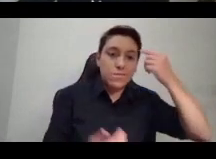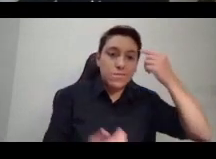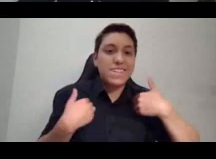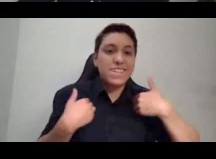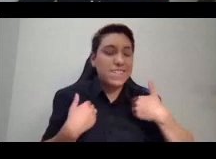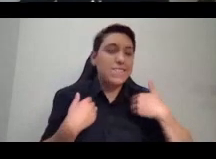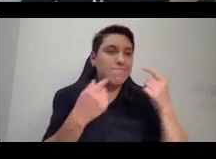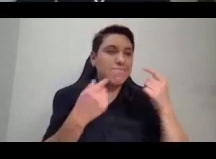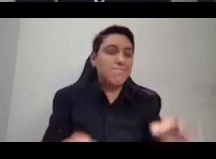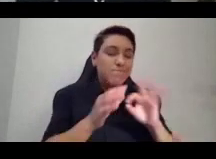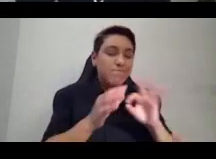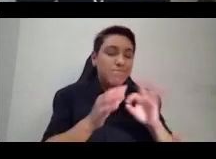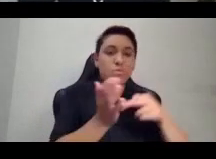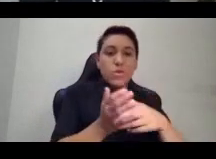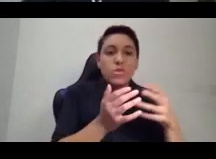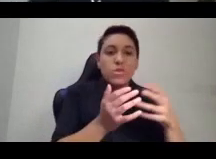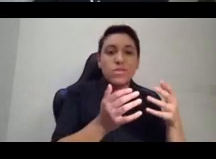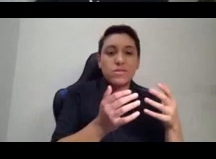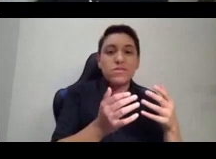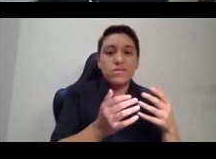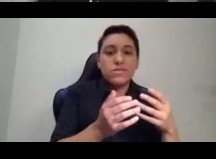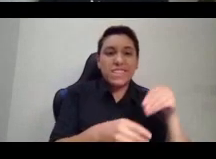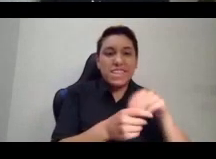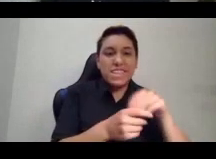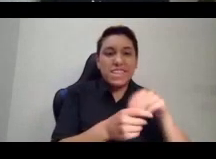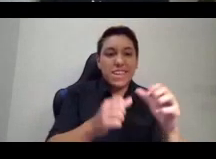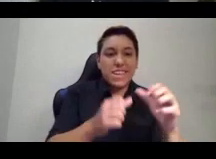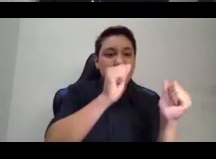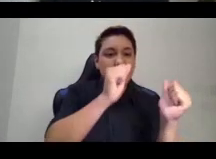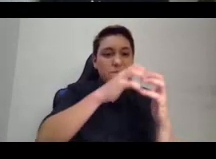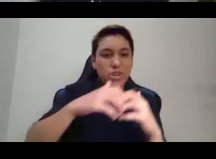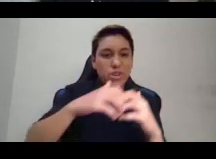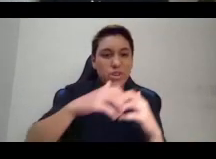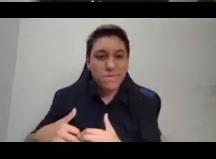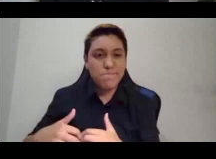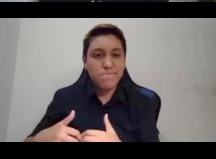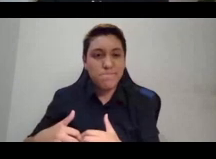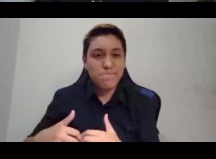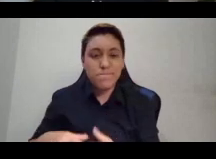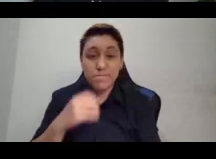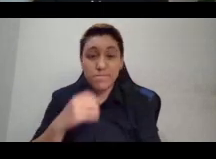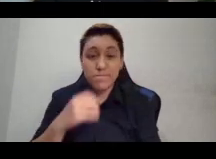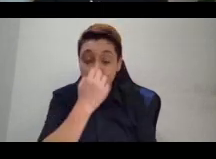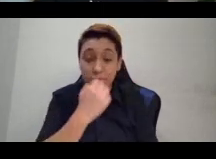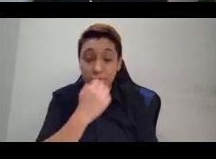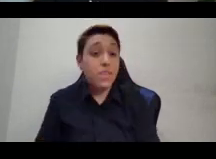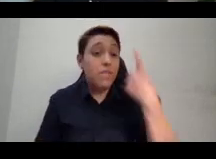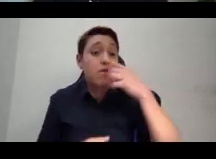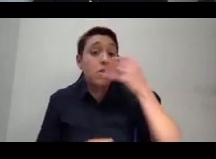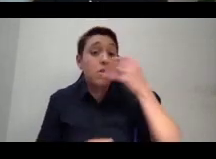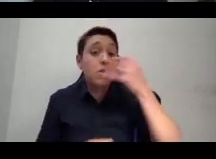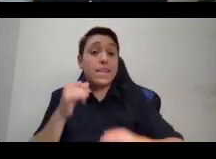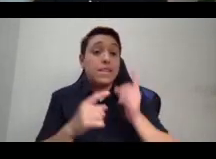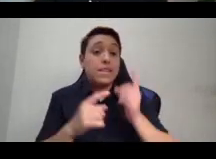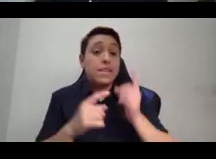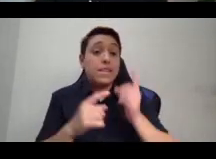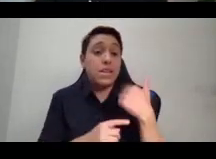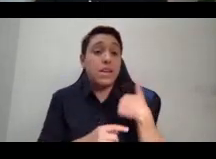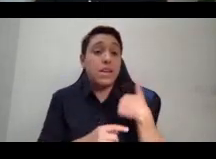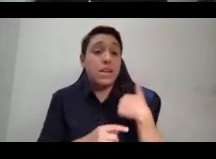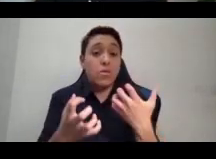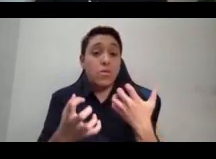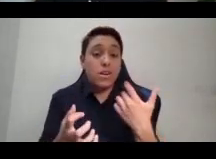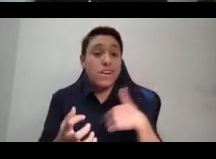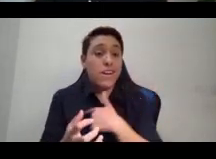As a last moment, I love for us to think about and envision an alternative future,